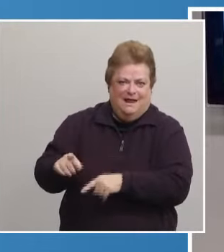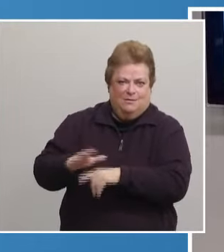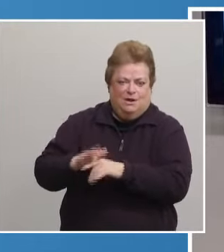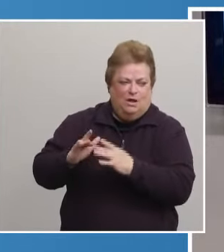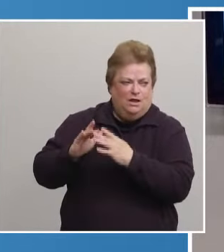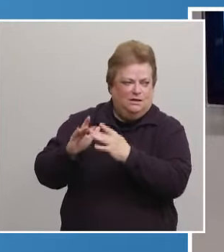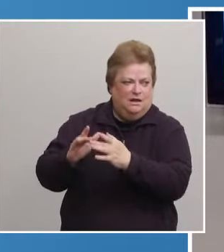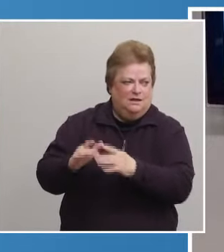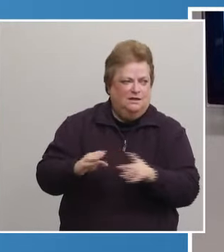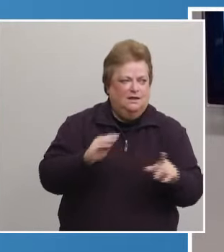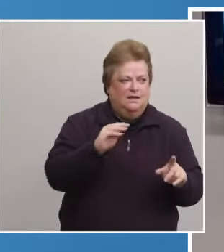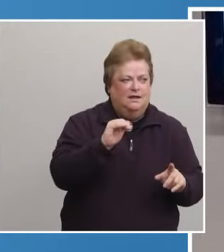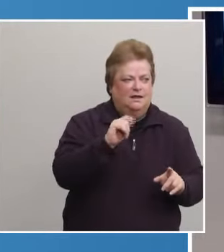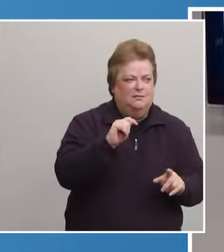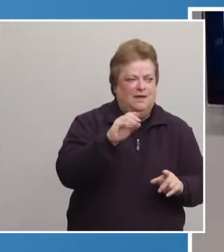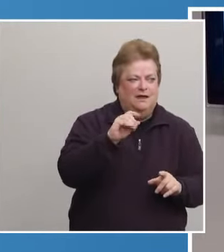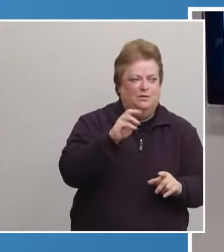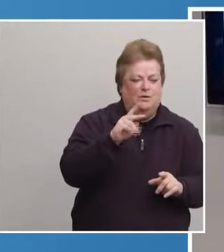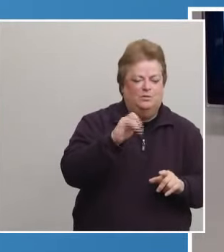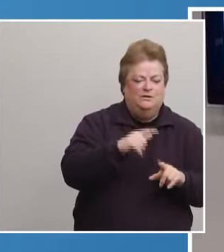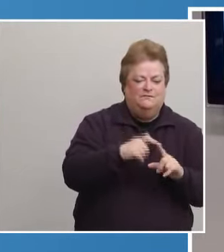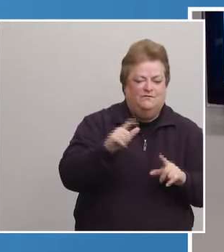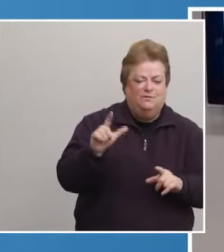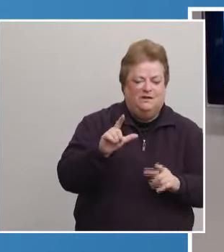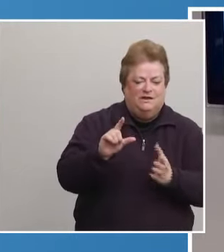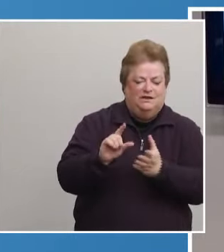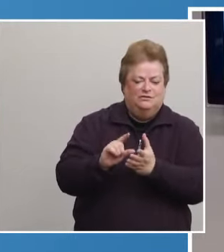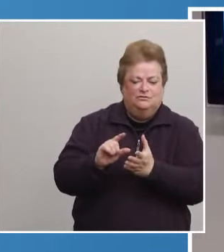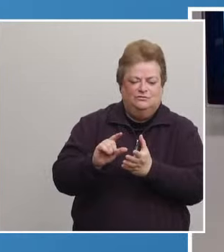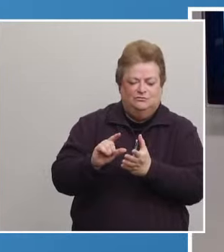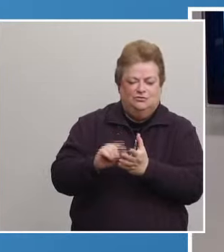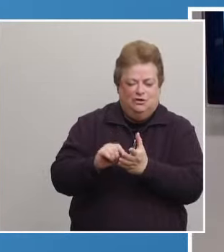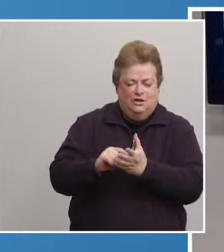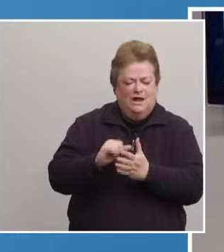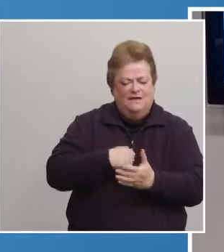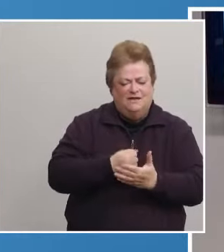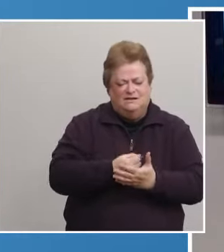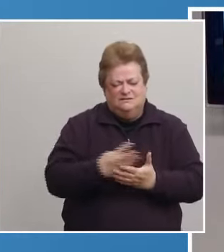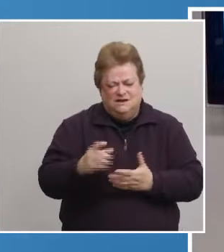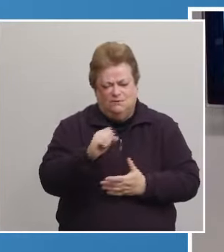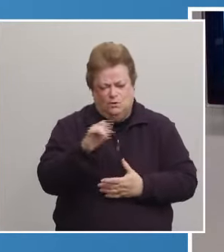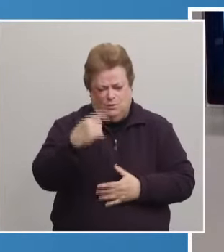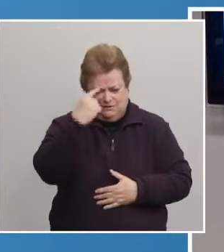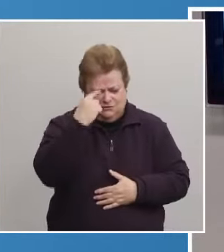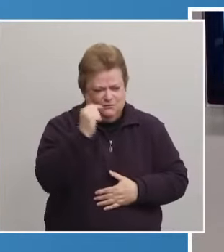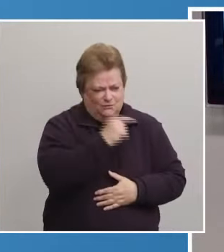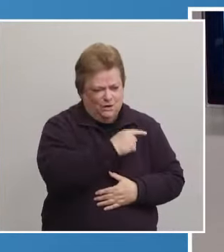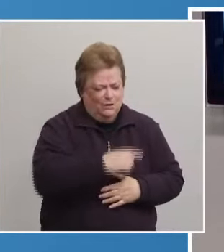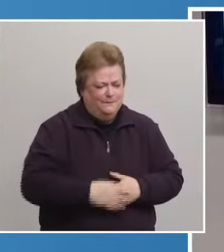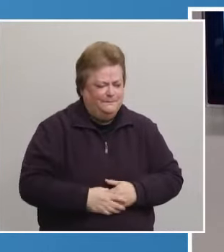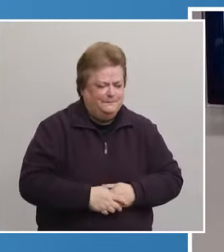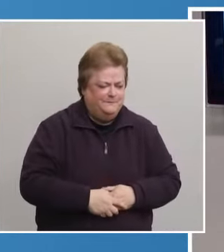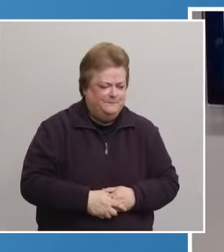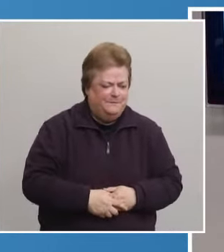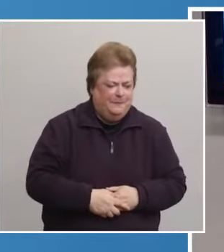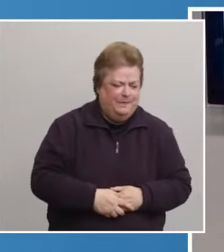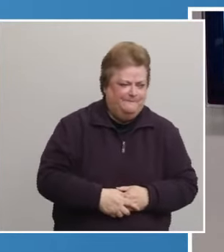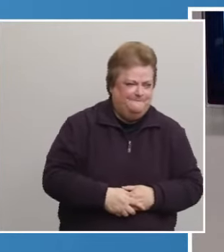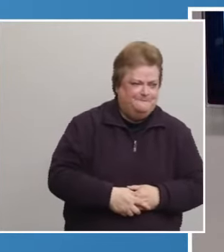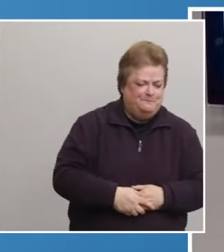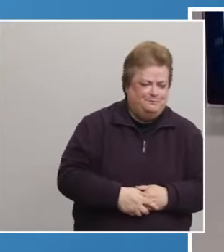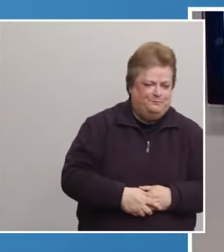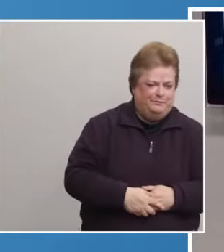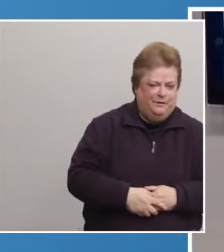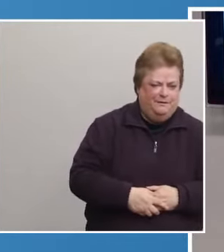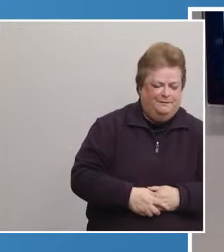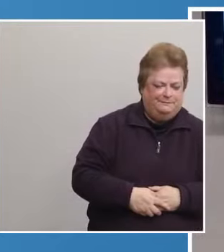Hi, Pat. This is Matt Olberding at the Journal Star. I've got several vaccine questions for you. Okay. So